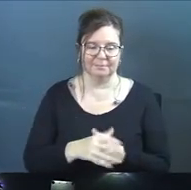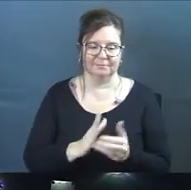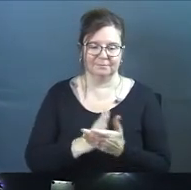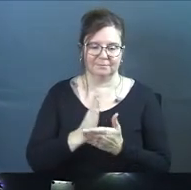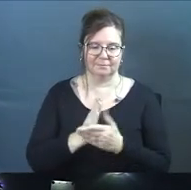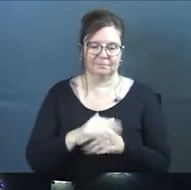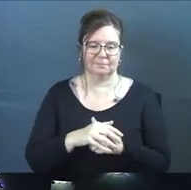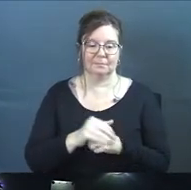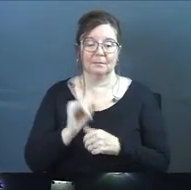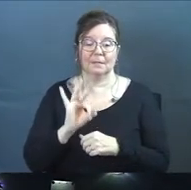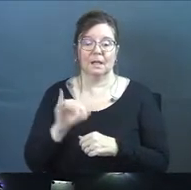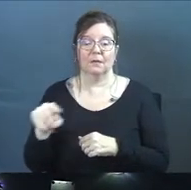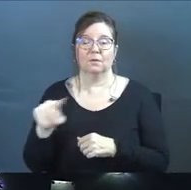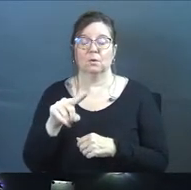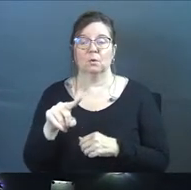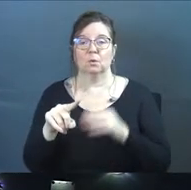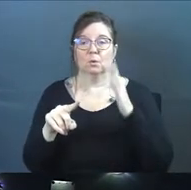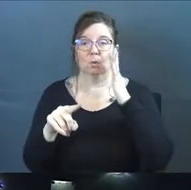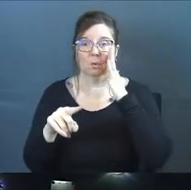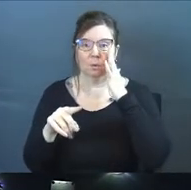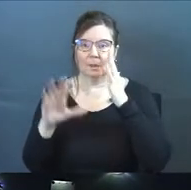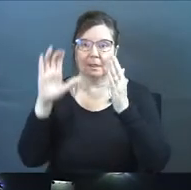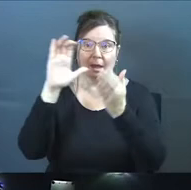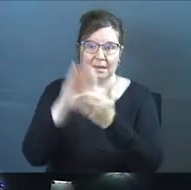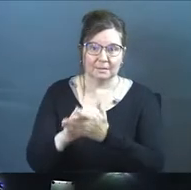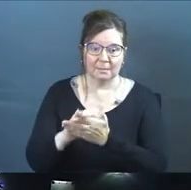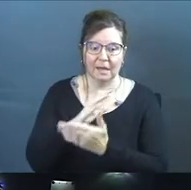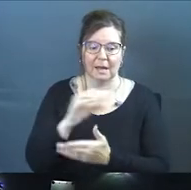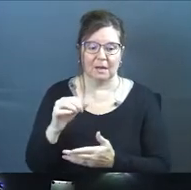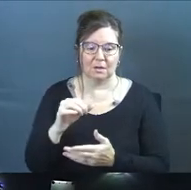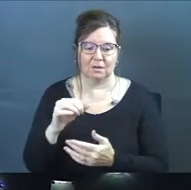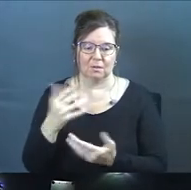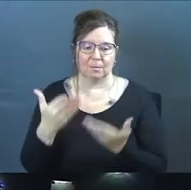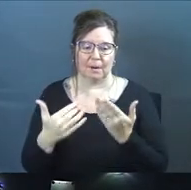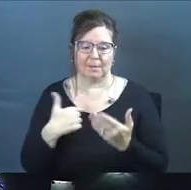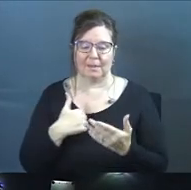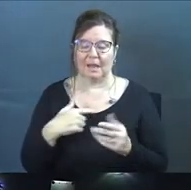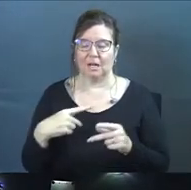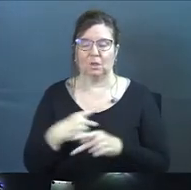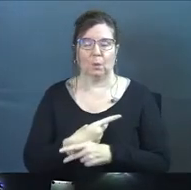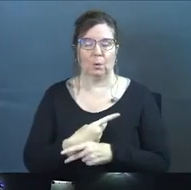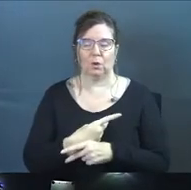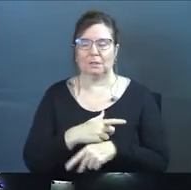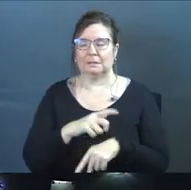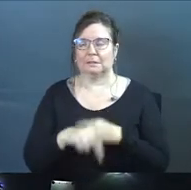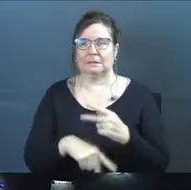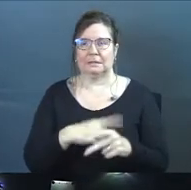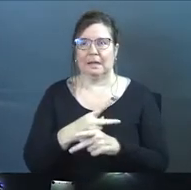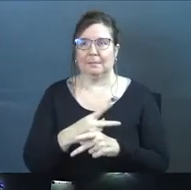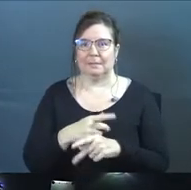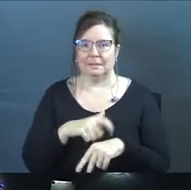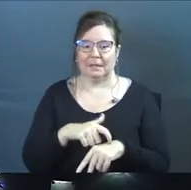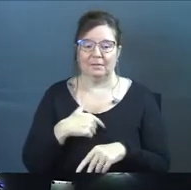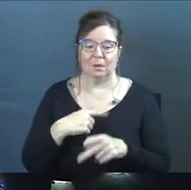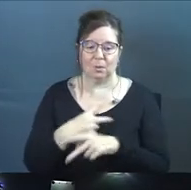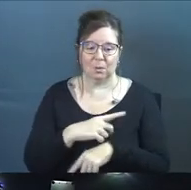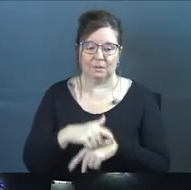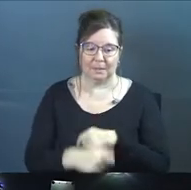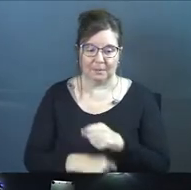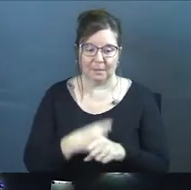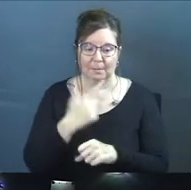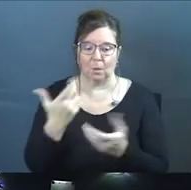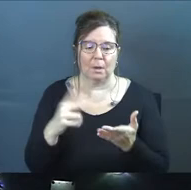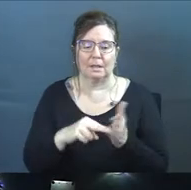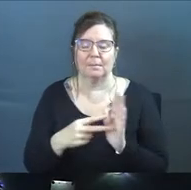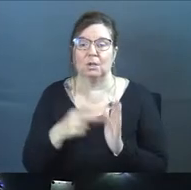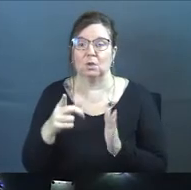All right. Yeah. If you're, if you're the husband and you're, you're probably like, that is the worst type of, you know, time. This is the worst time of the year